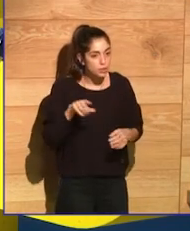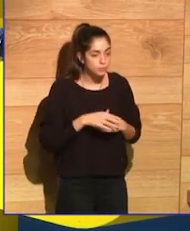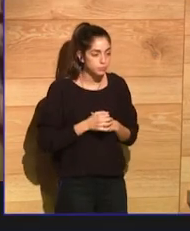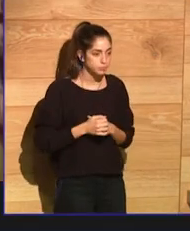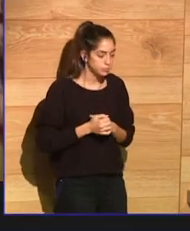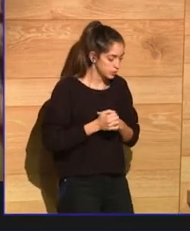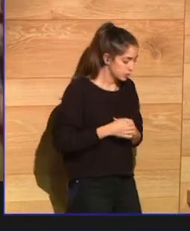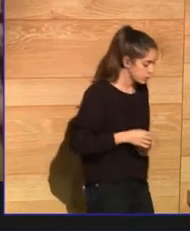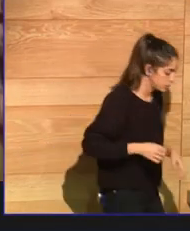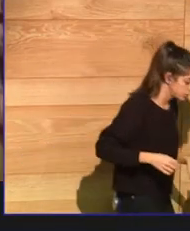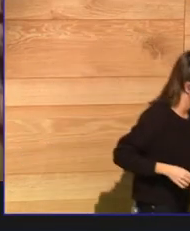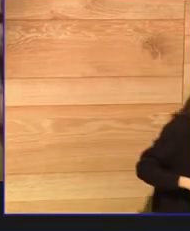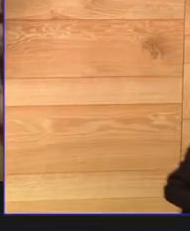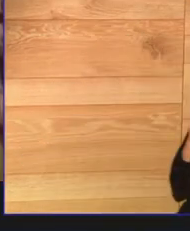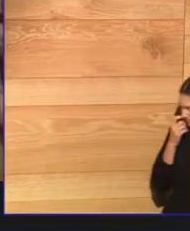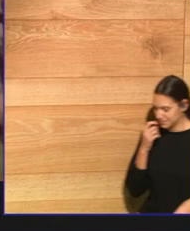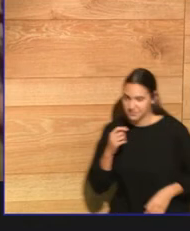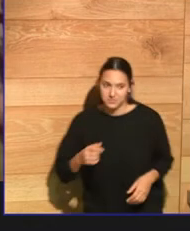better informed and better educated?